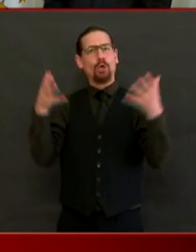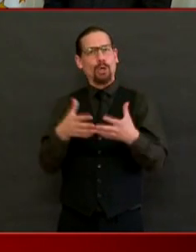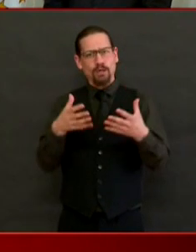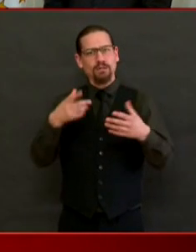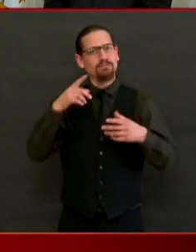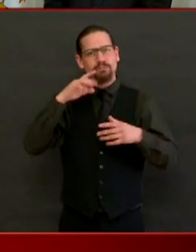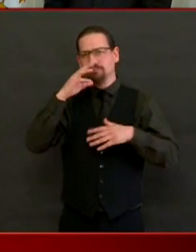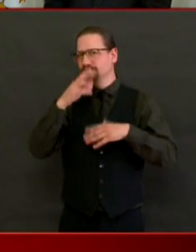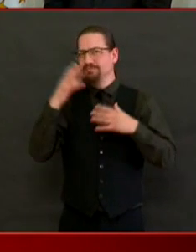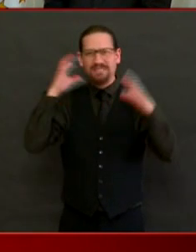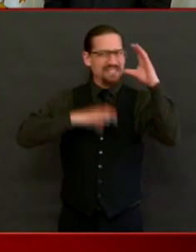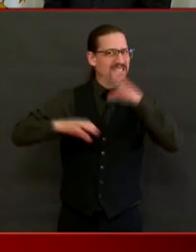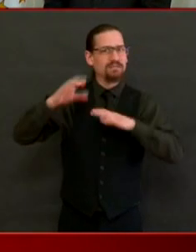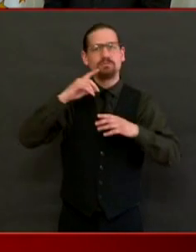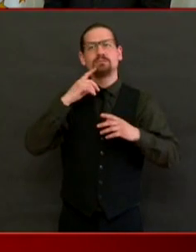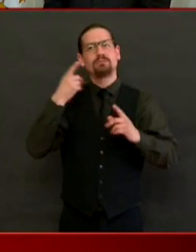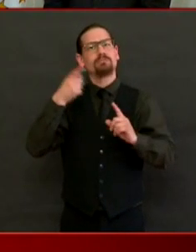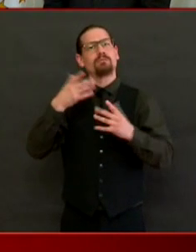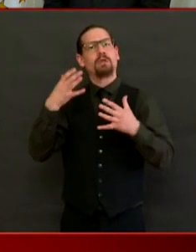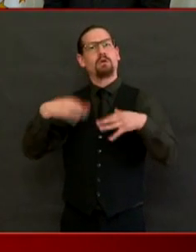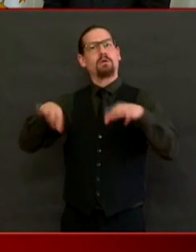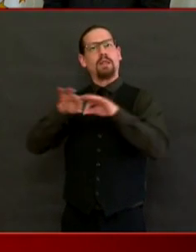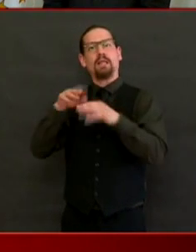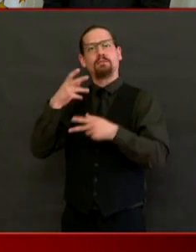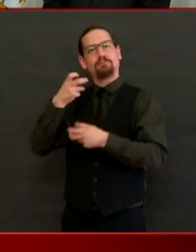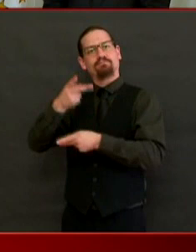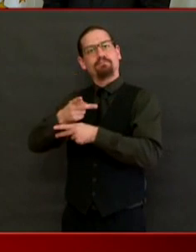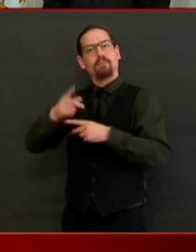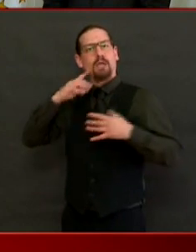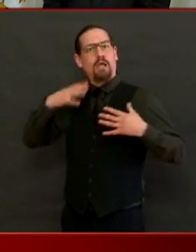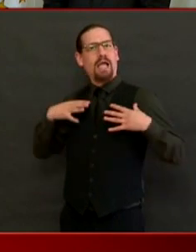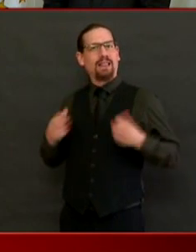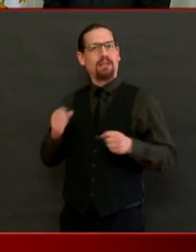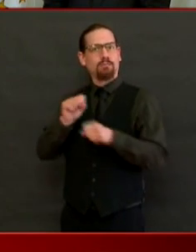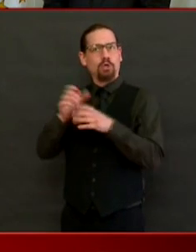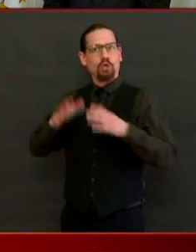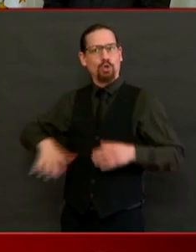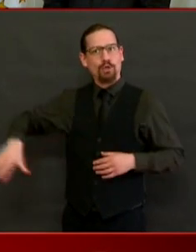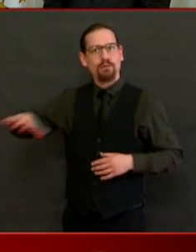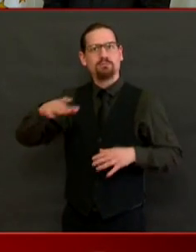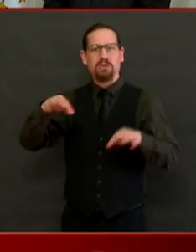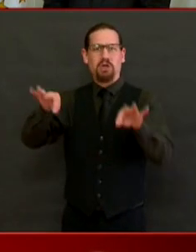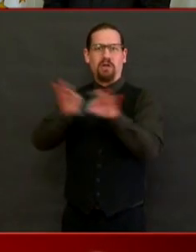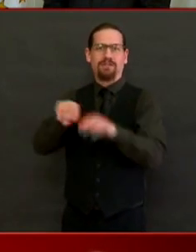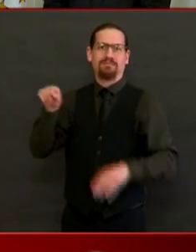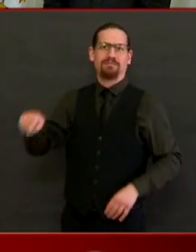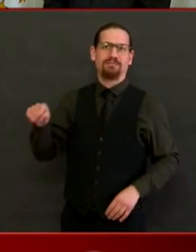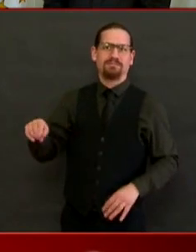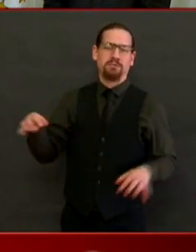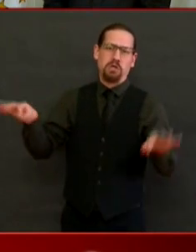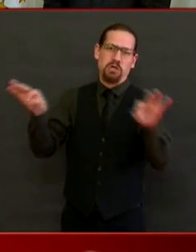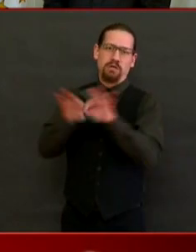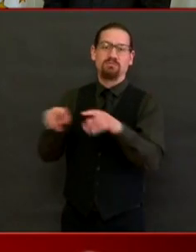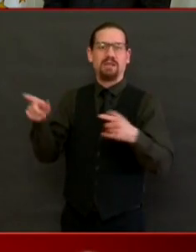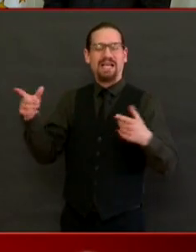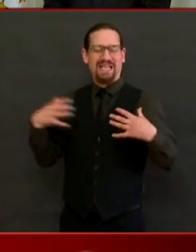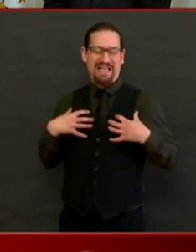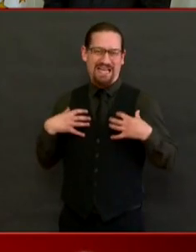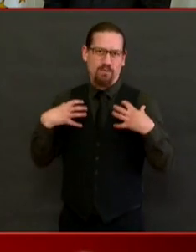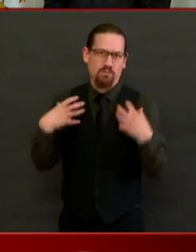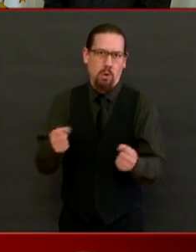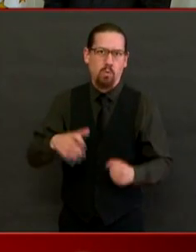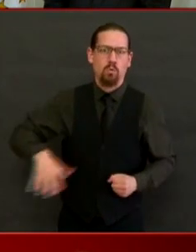our health care workforce. These are the heroes who are on the front line, who we know need to be